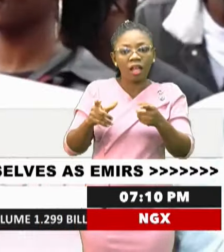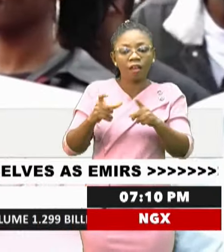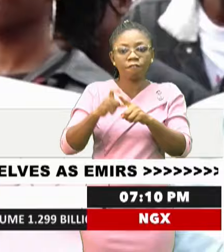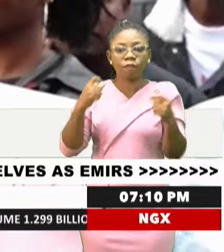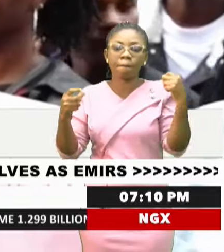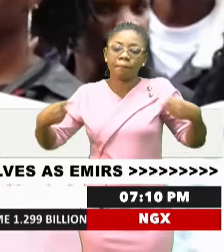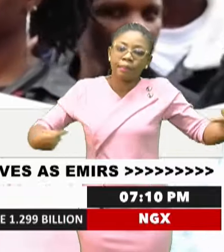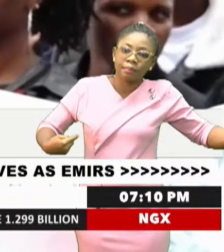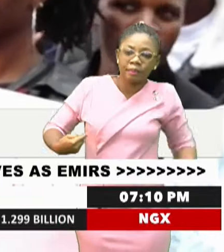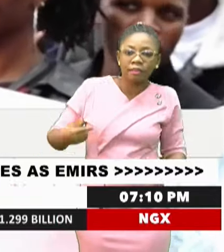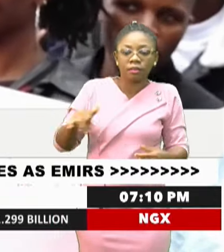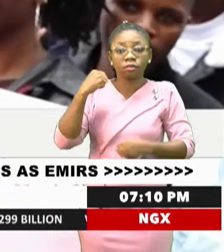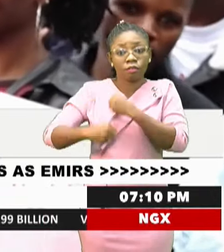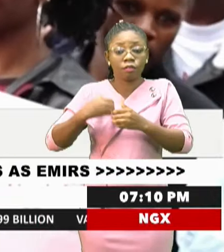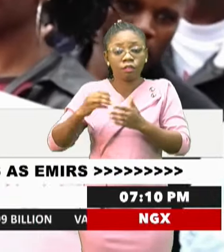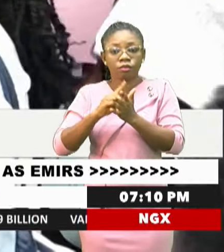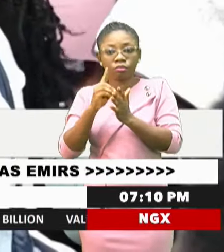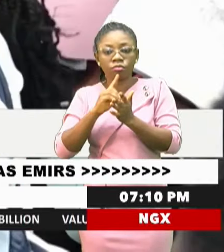suffered during the demonstration.